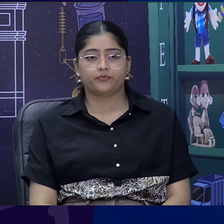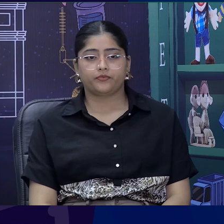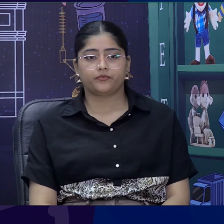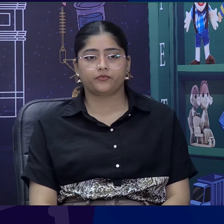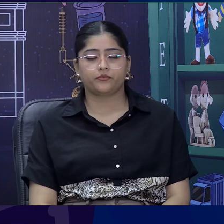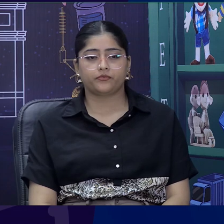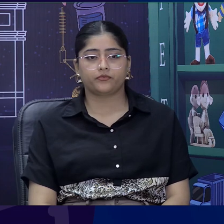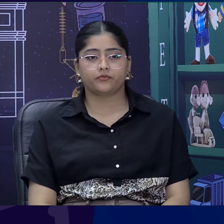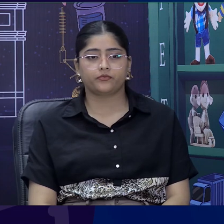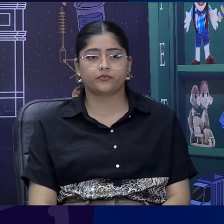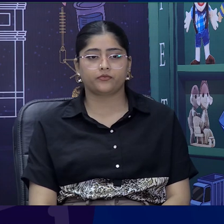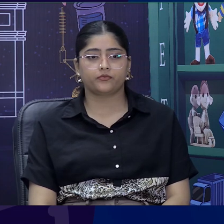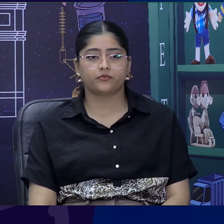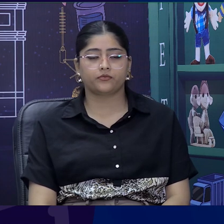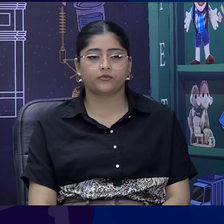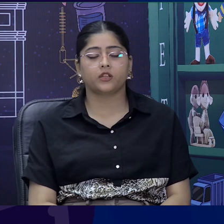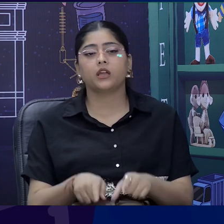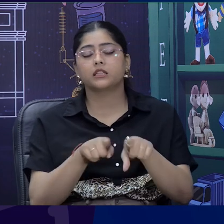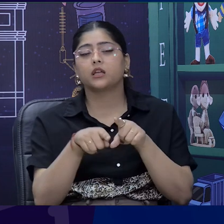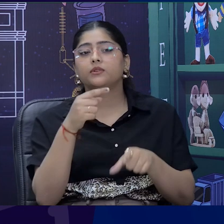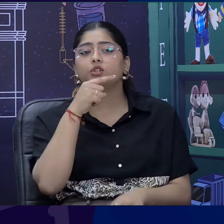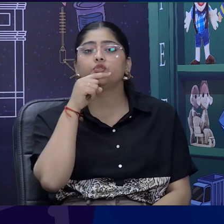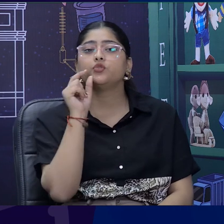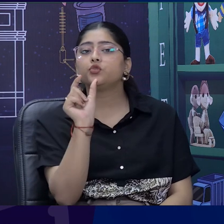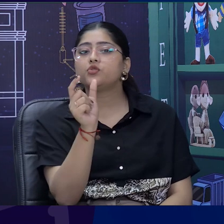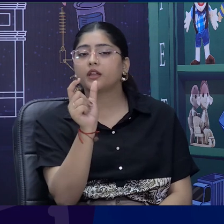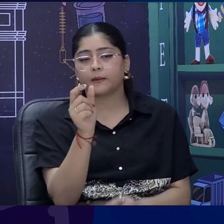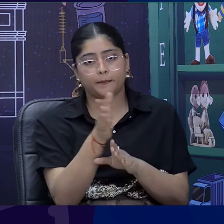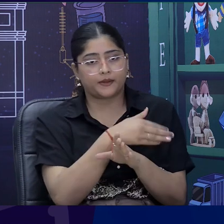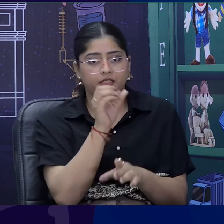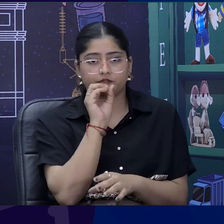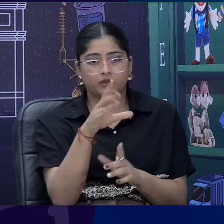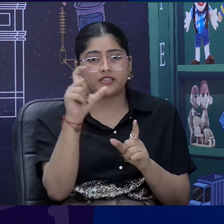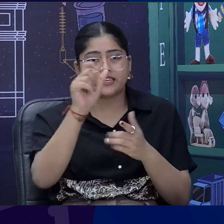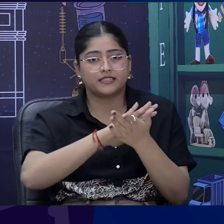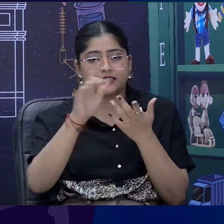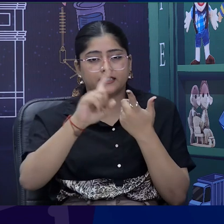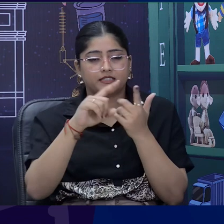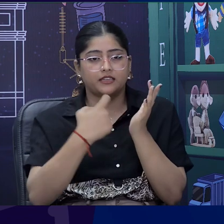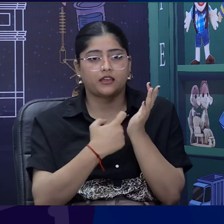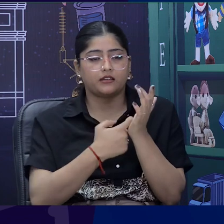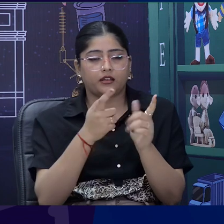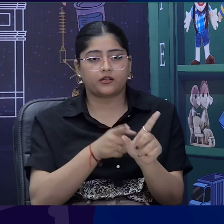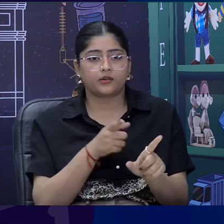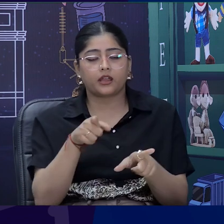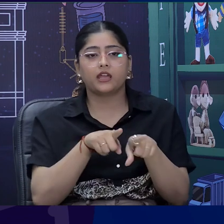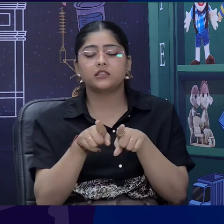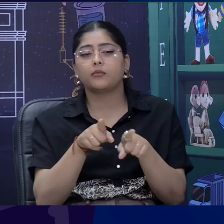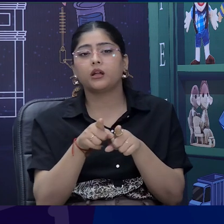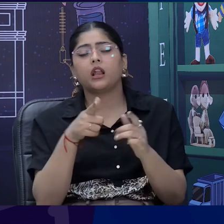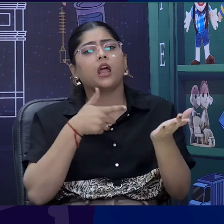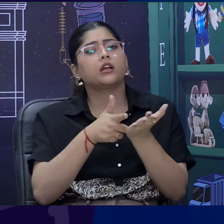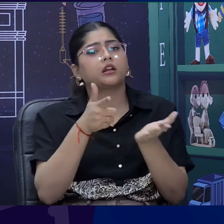they have mentioned cherry, but from a person in a rural area